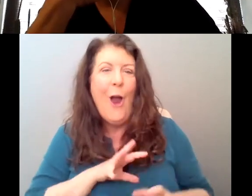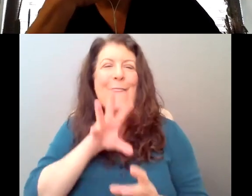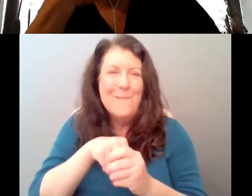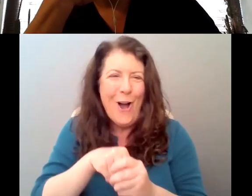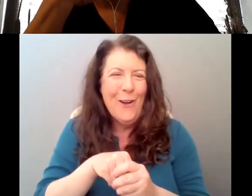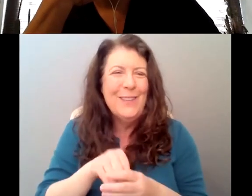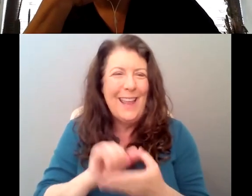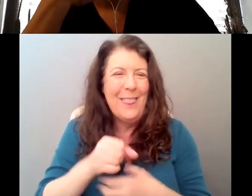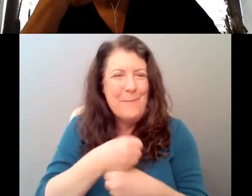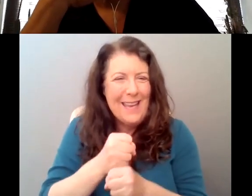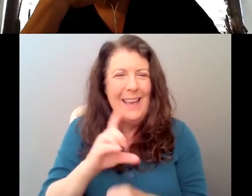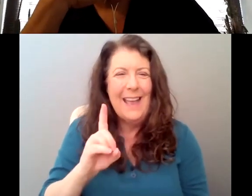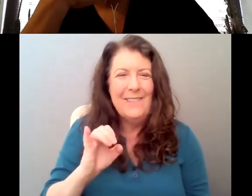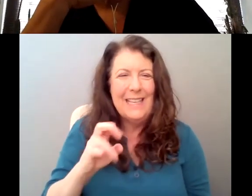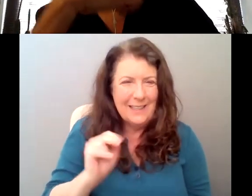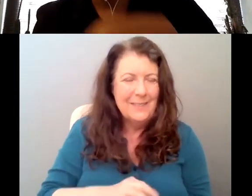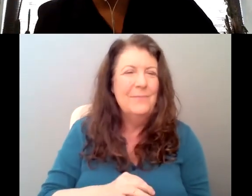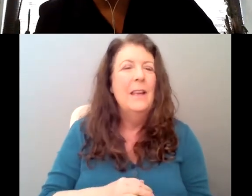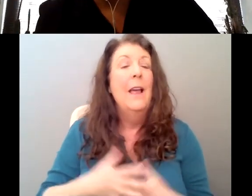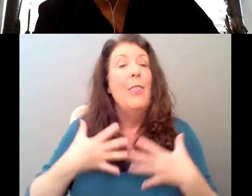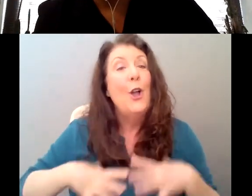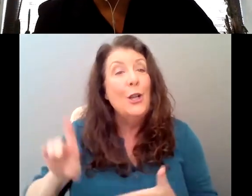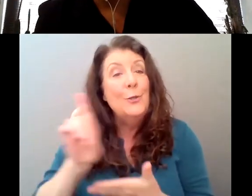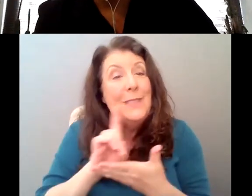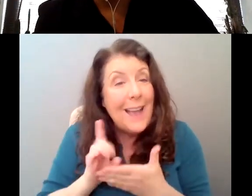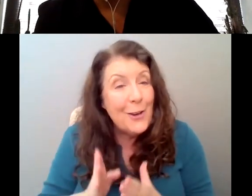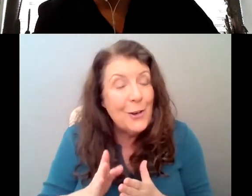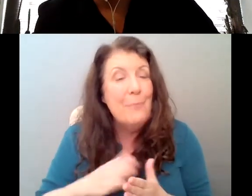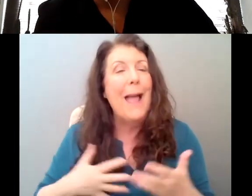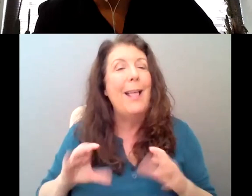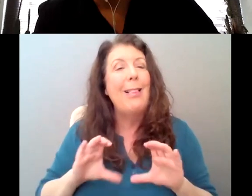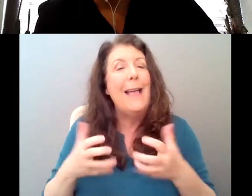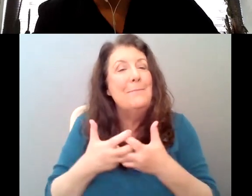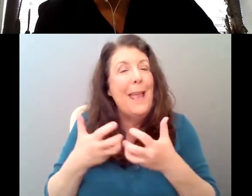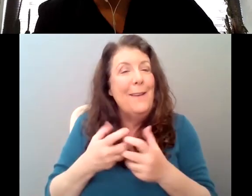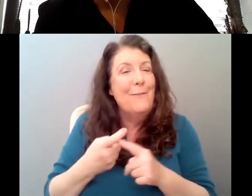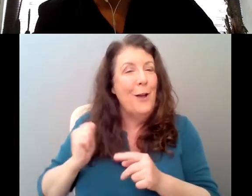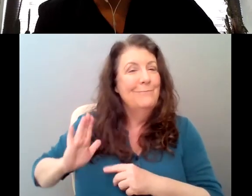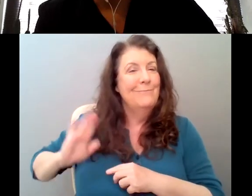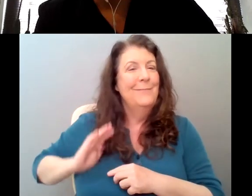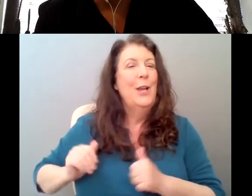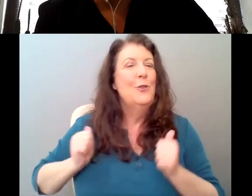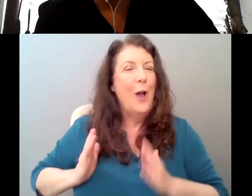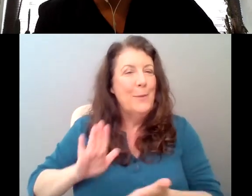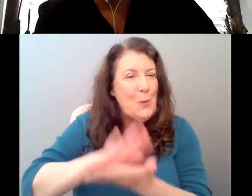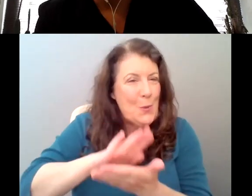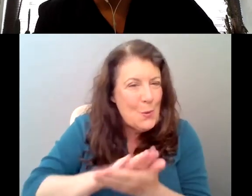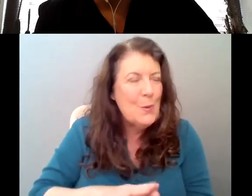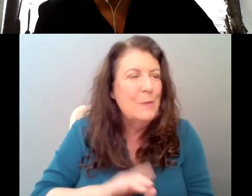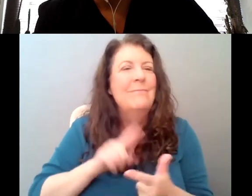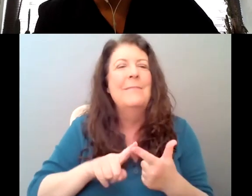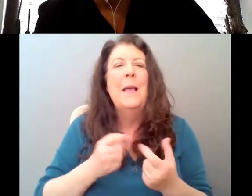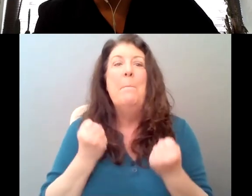designer, who was a classmate of mine from drama school and to many of the actors that we've cast out of the New York theater